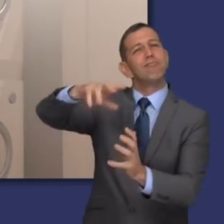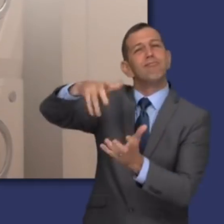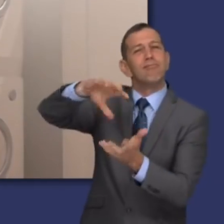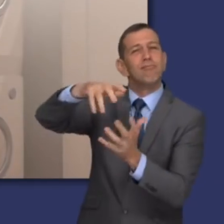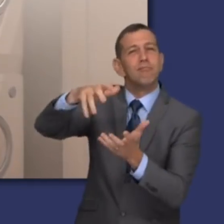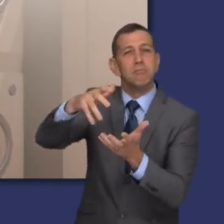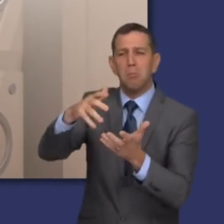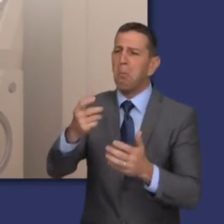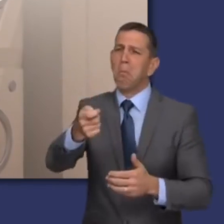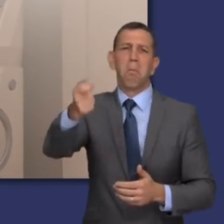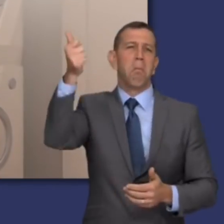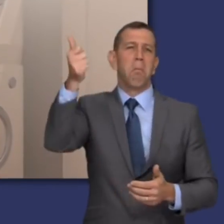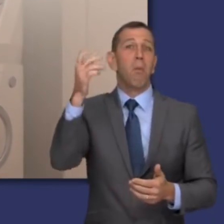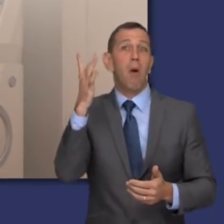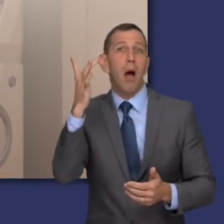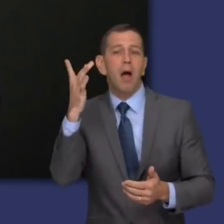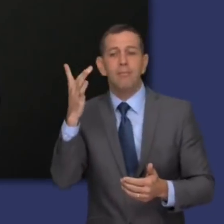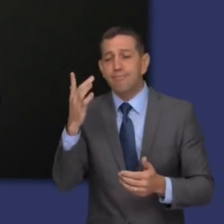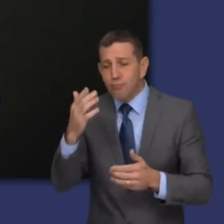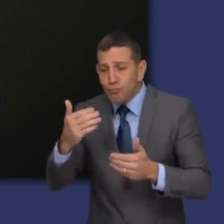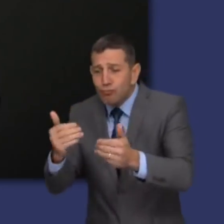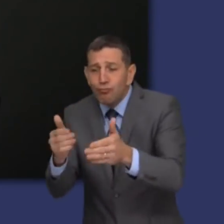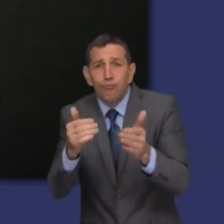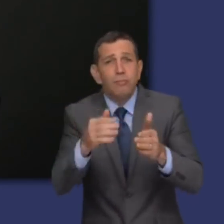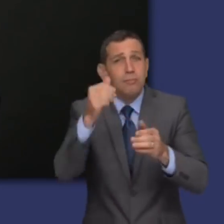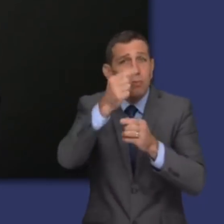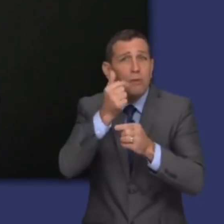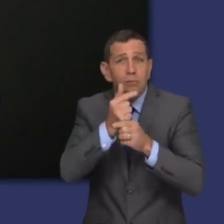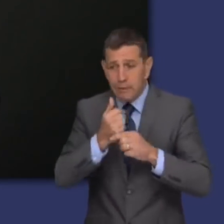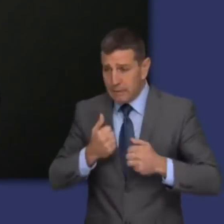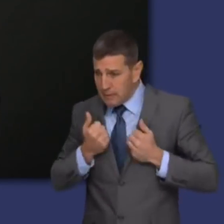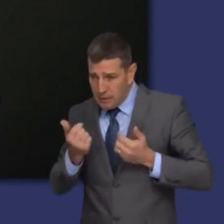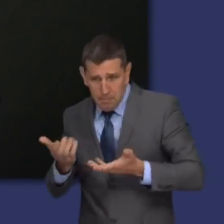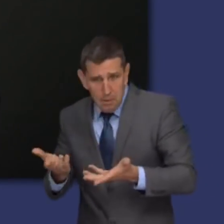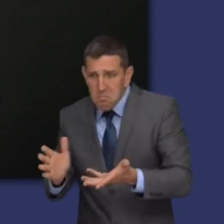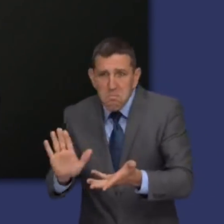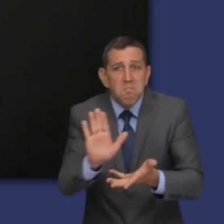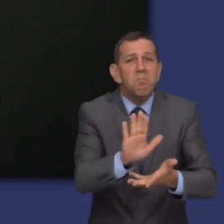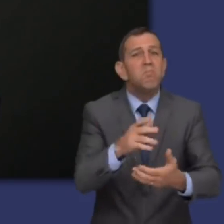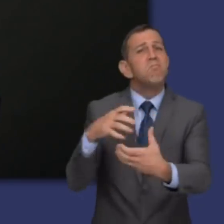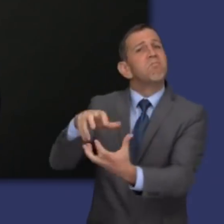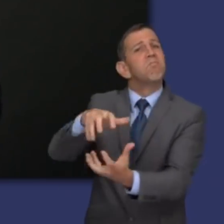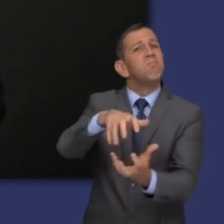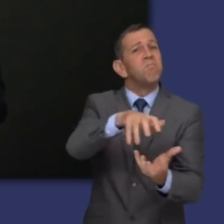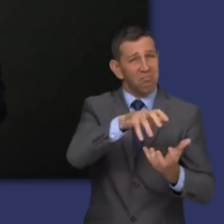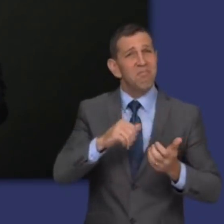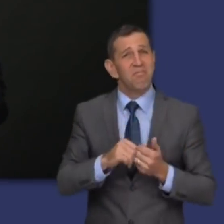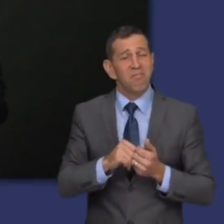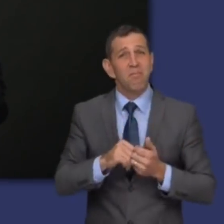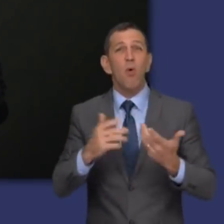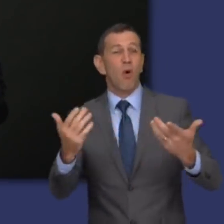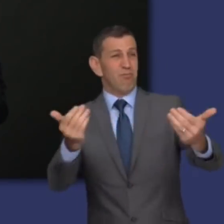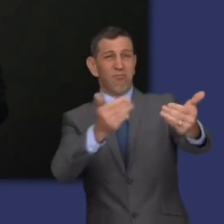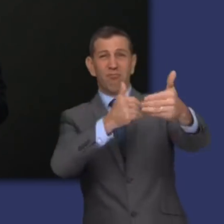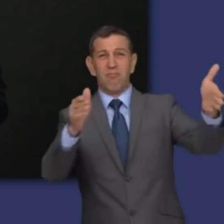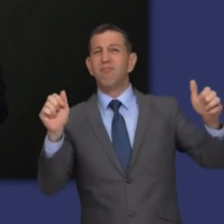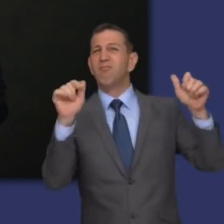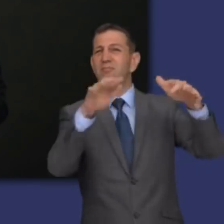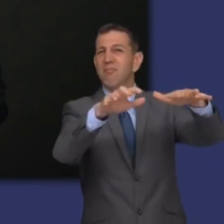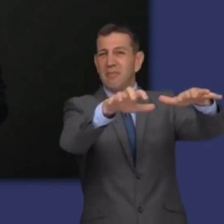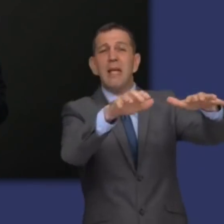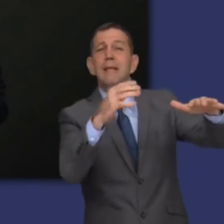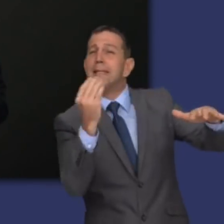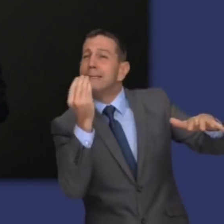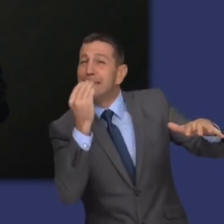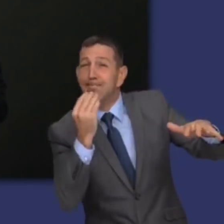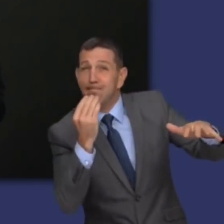private accommodations. Rather than a large dining room that's only used for one hour a day or an auditorium only used one